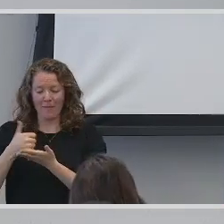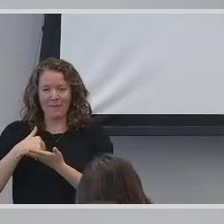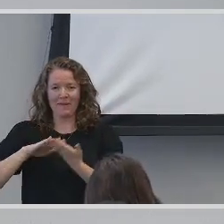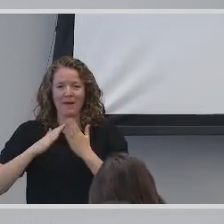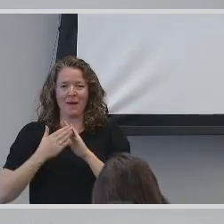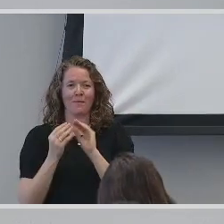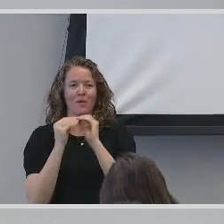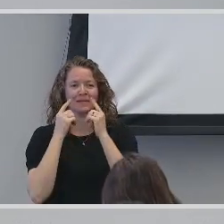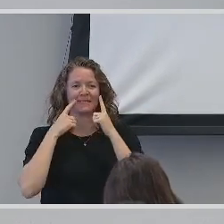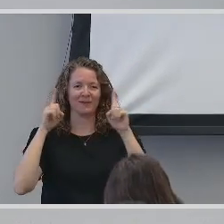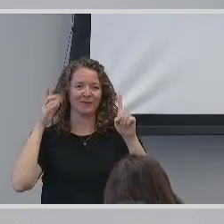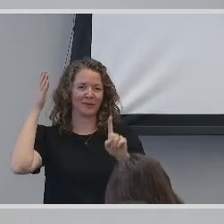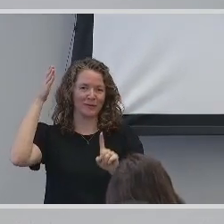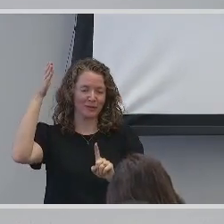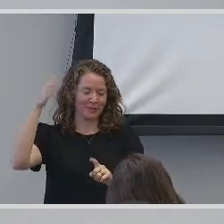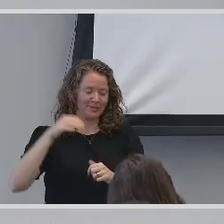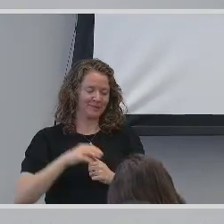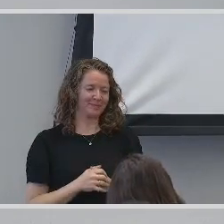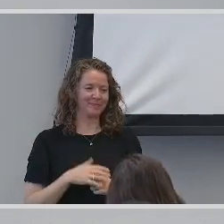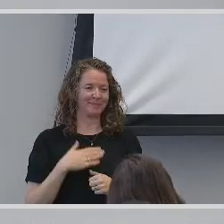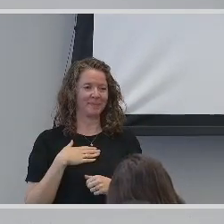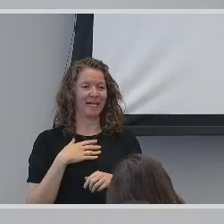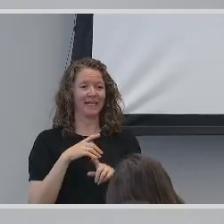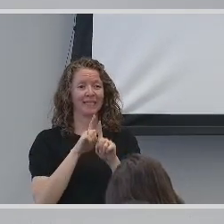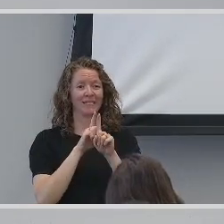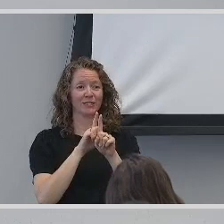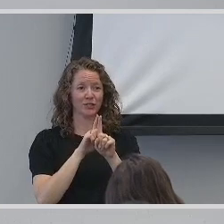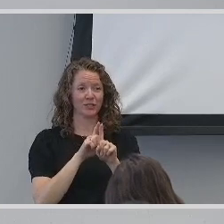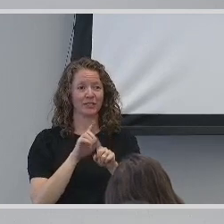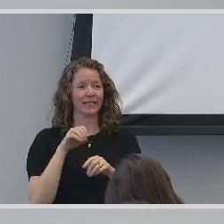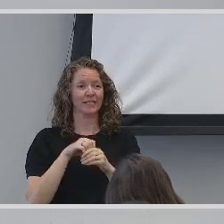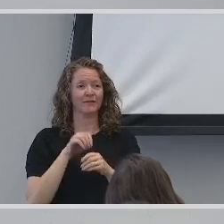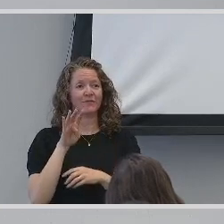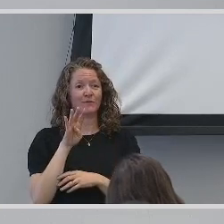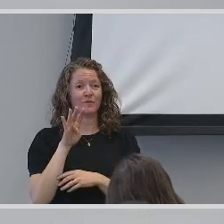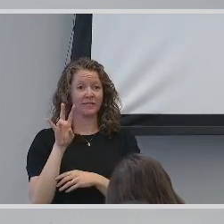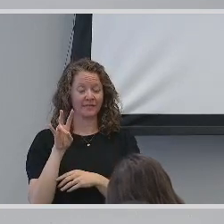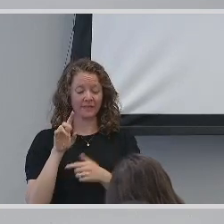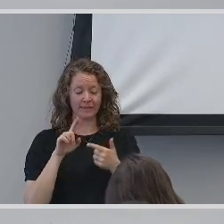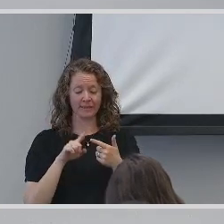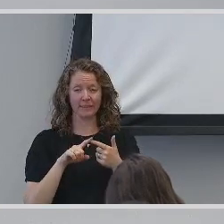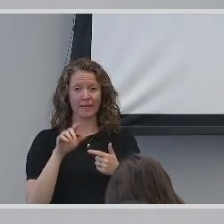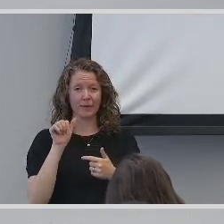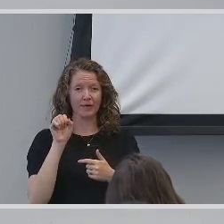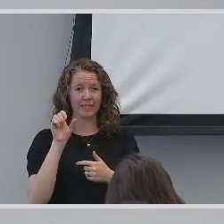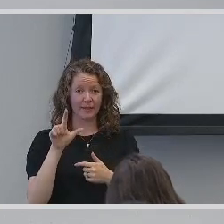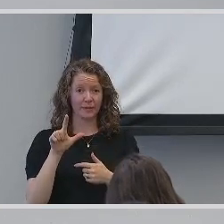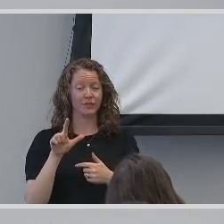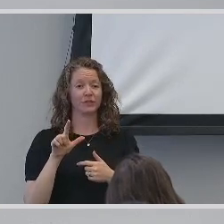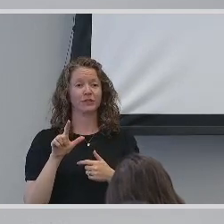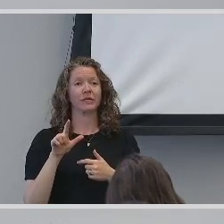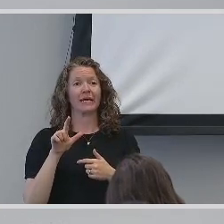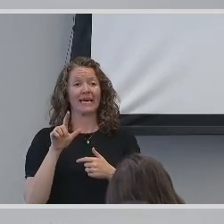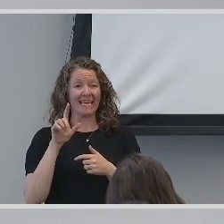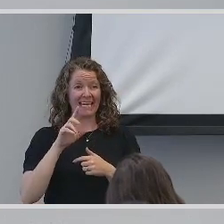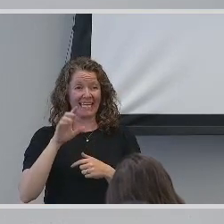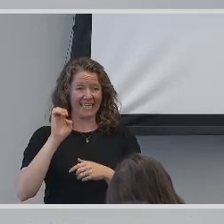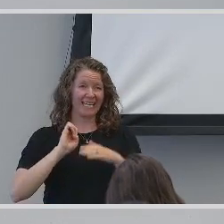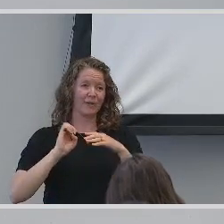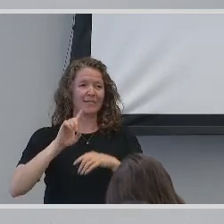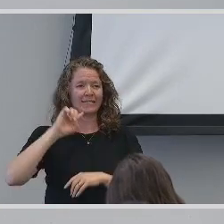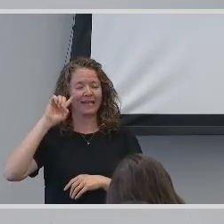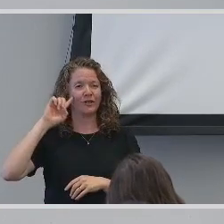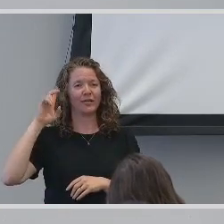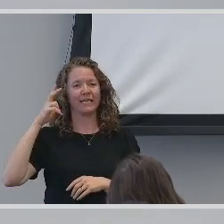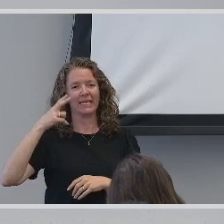My internship at 47, the American Sign Language and English Secondary School, which is a deaf and hearing